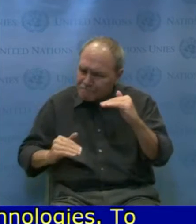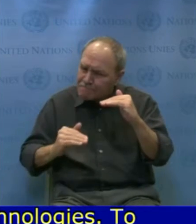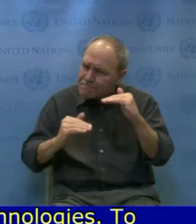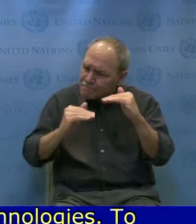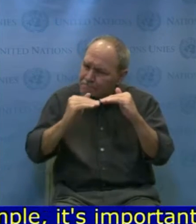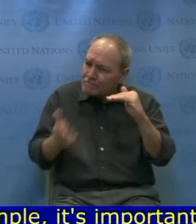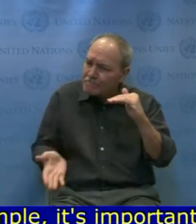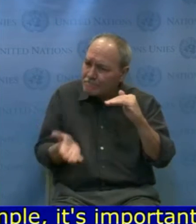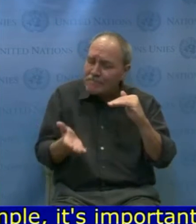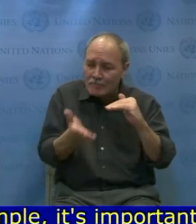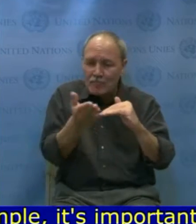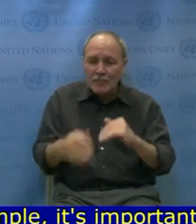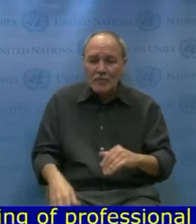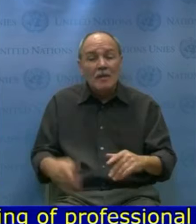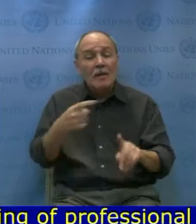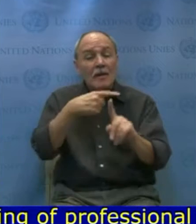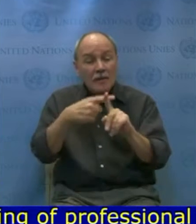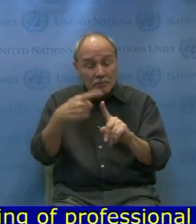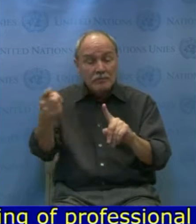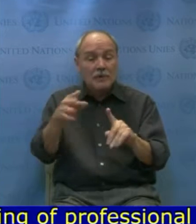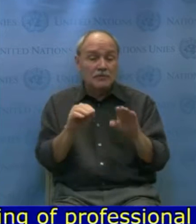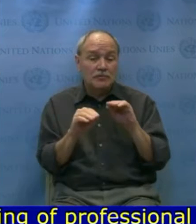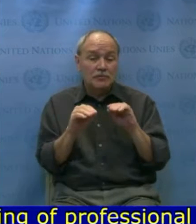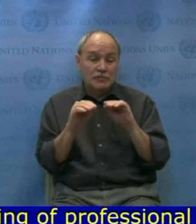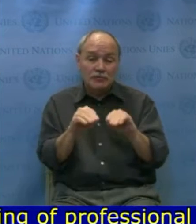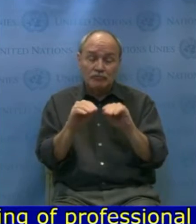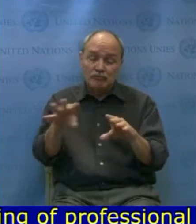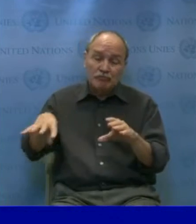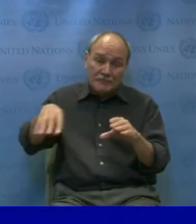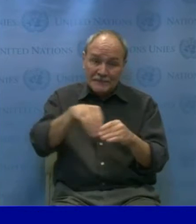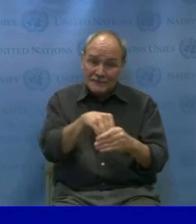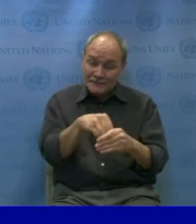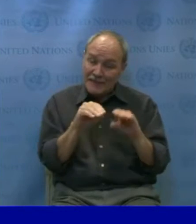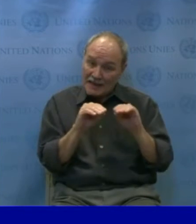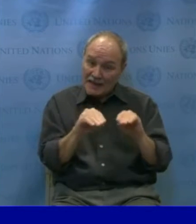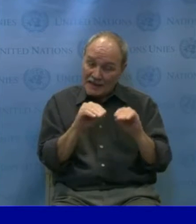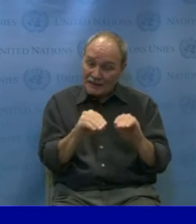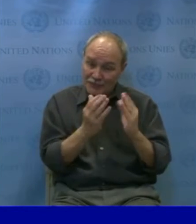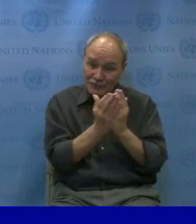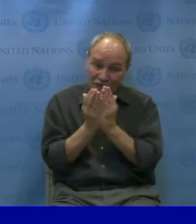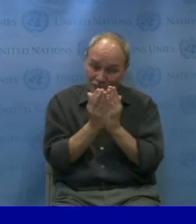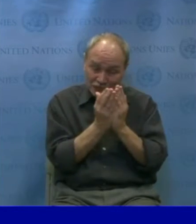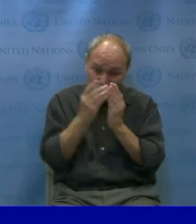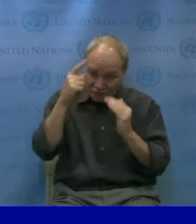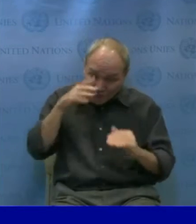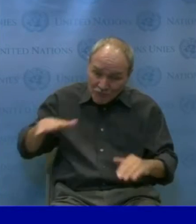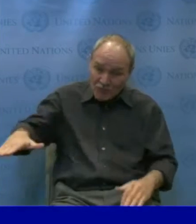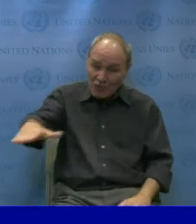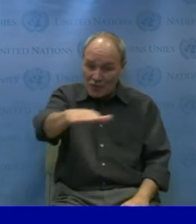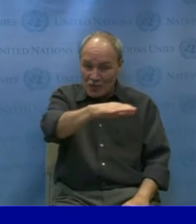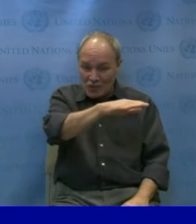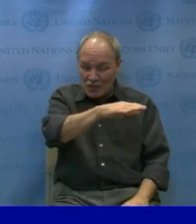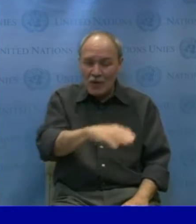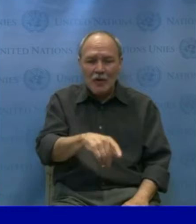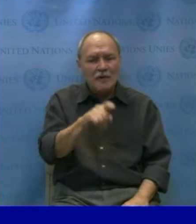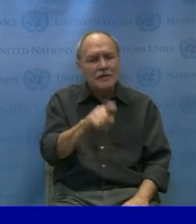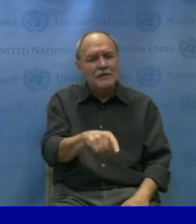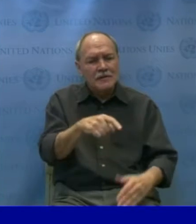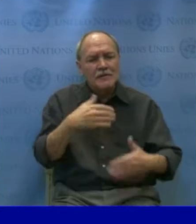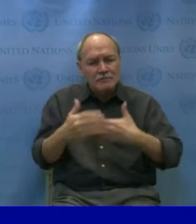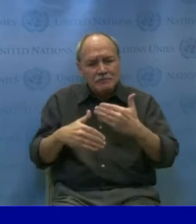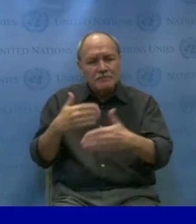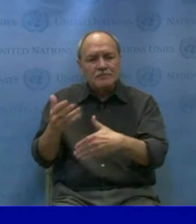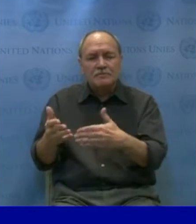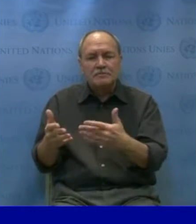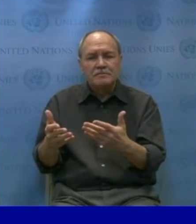for all, and the promotion of lifelong learning, as SDG 4 states to, should lead to the improvement of accessible and affordable